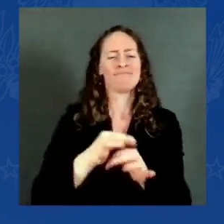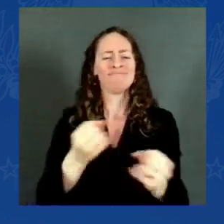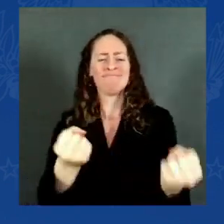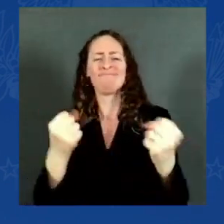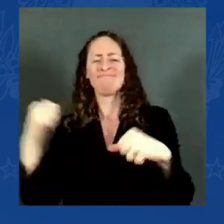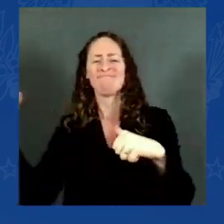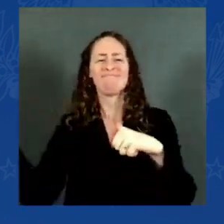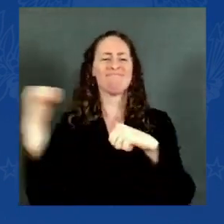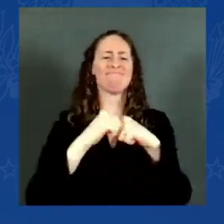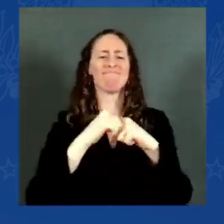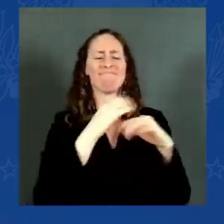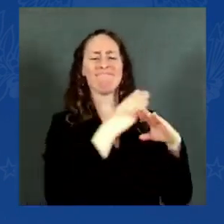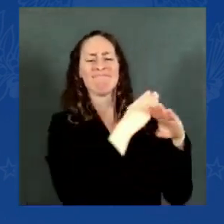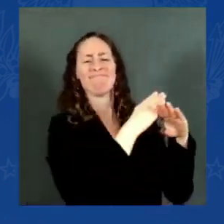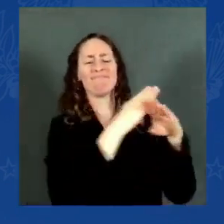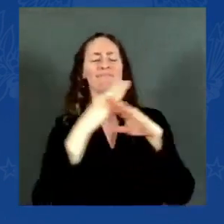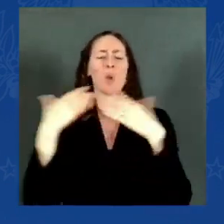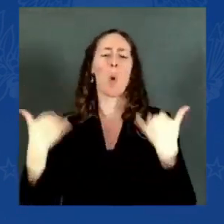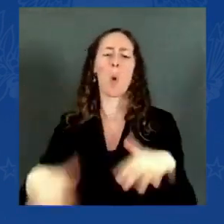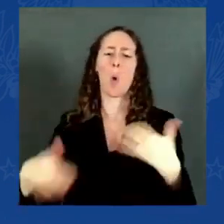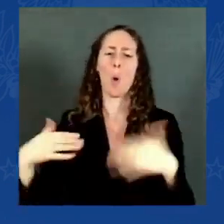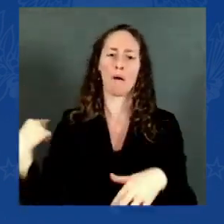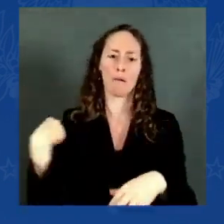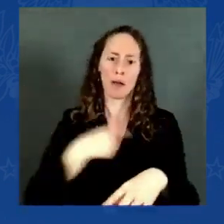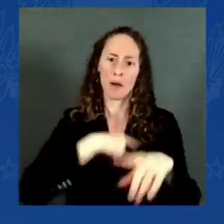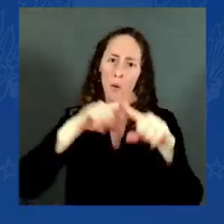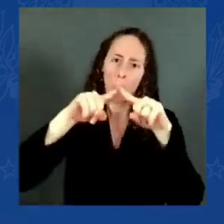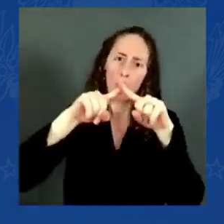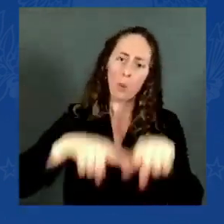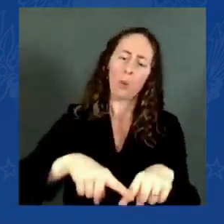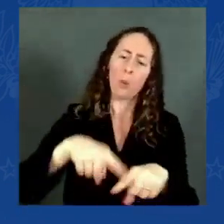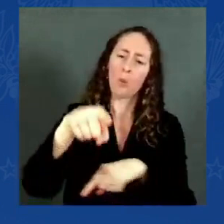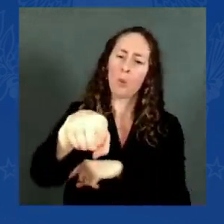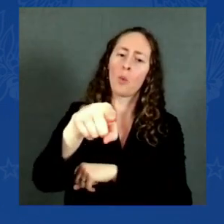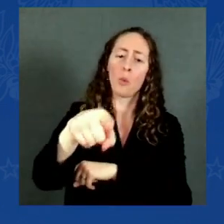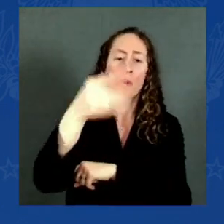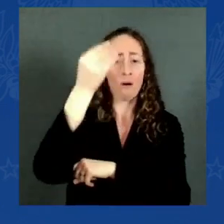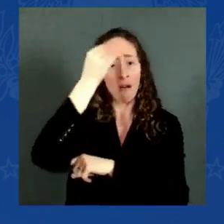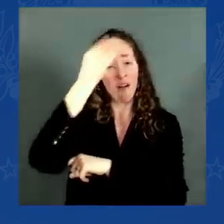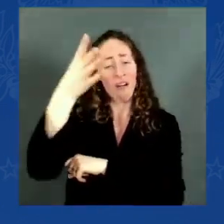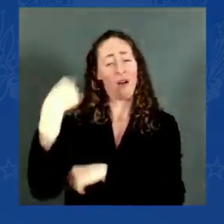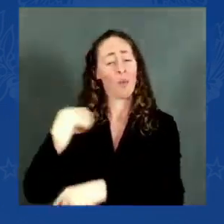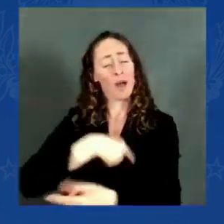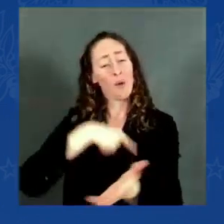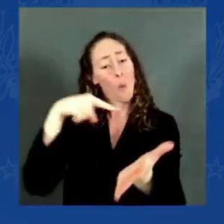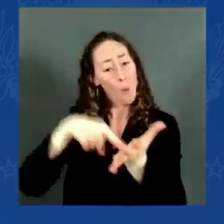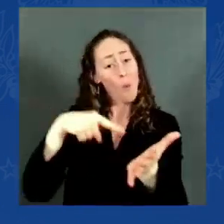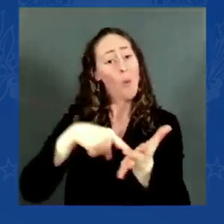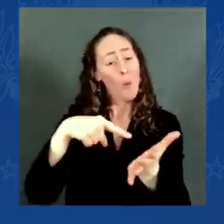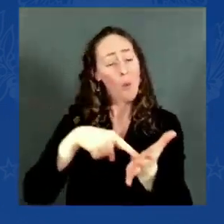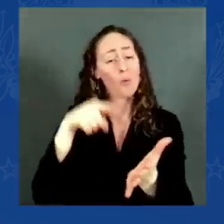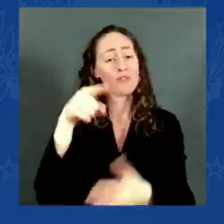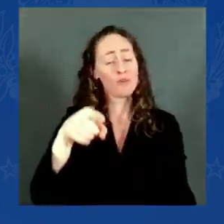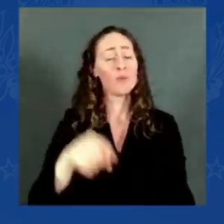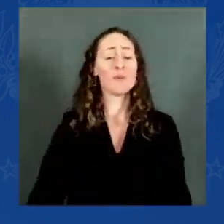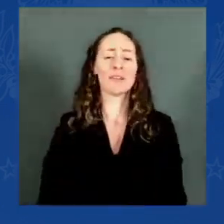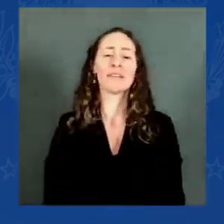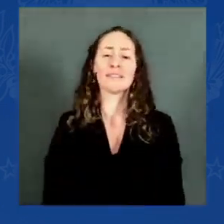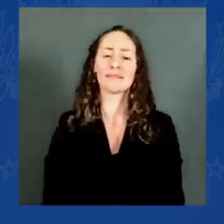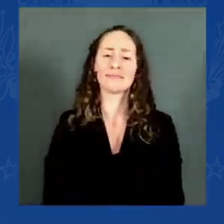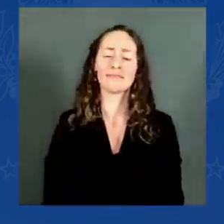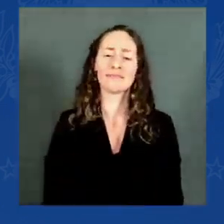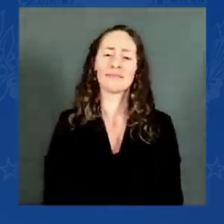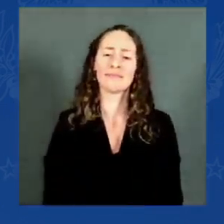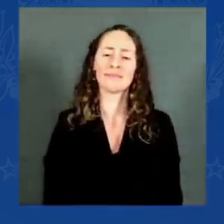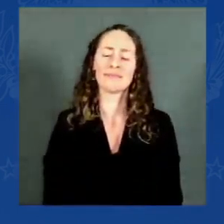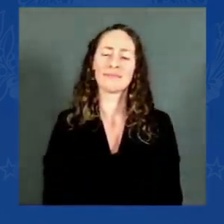And so, on Veterans Day, and every day, we honor that great debt and recommit ourselves